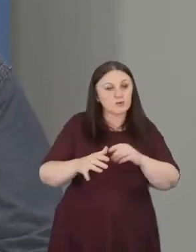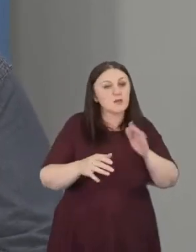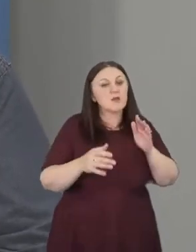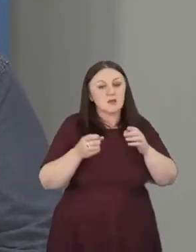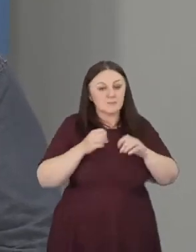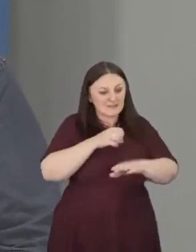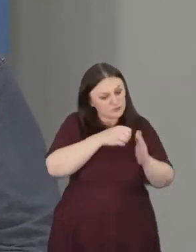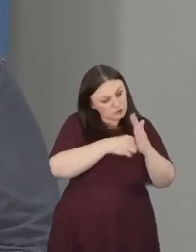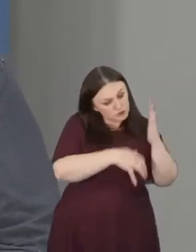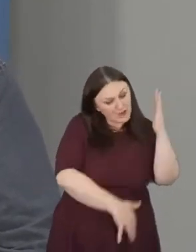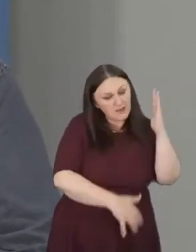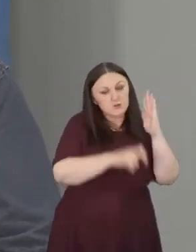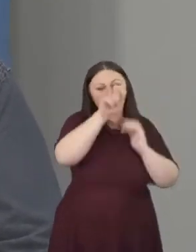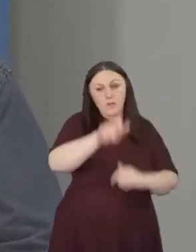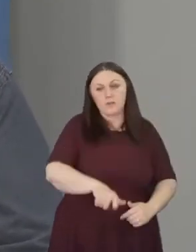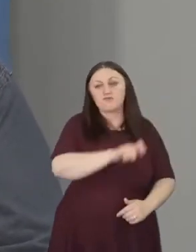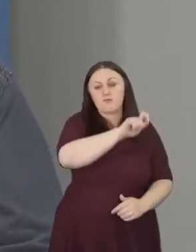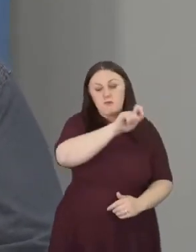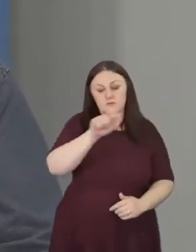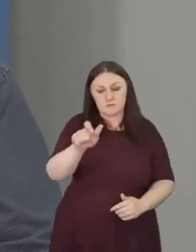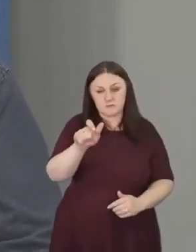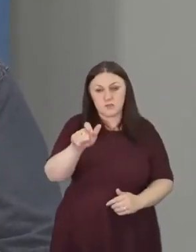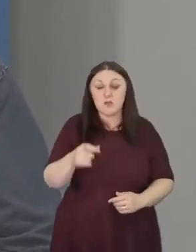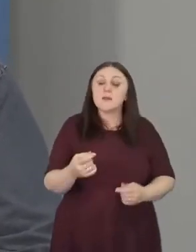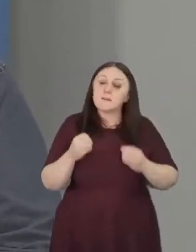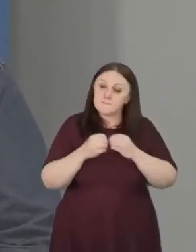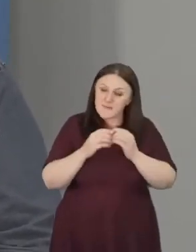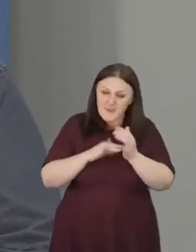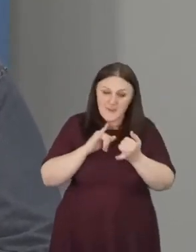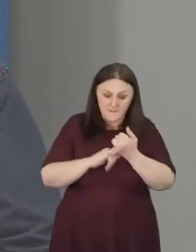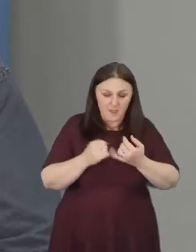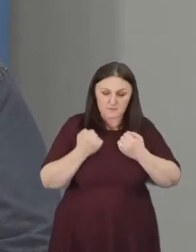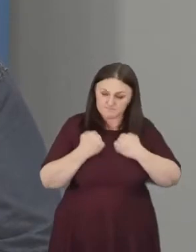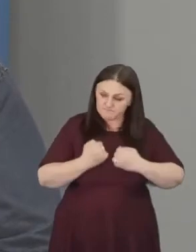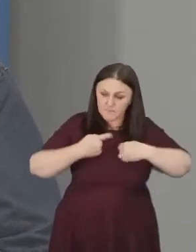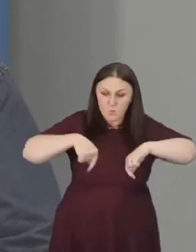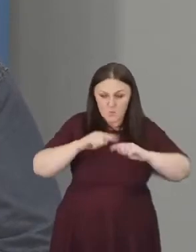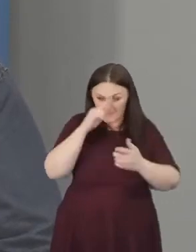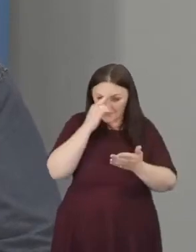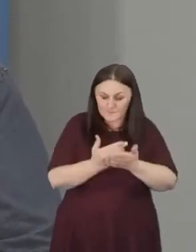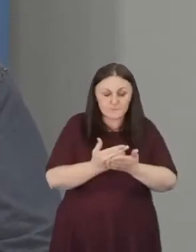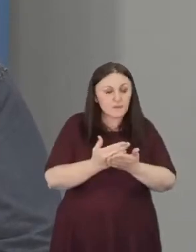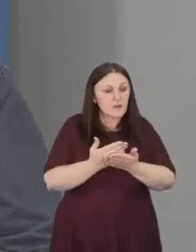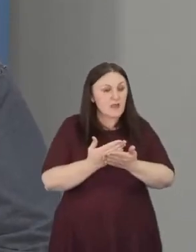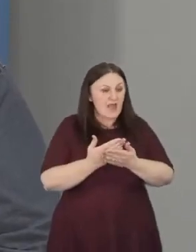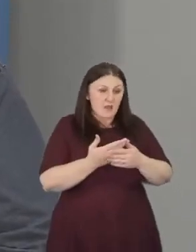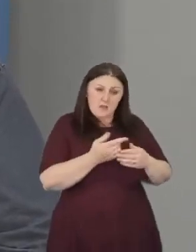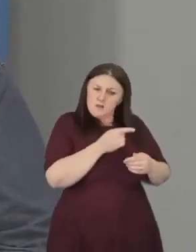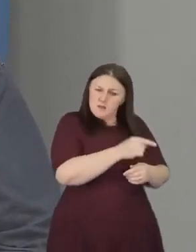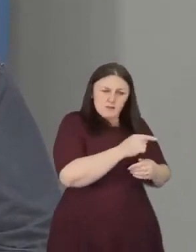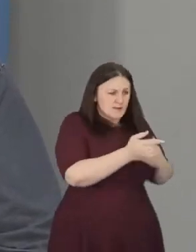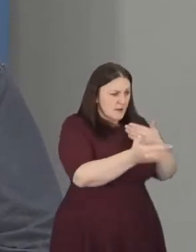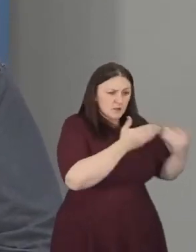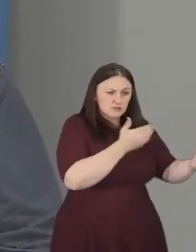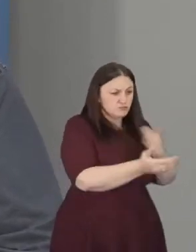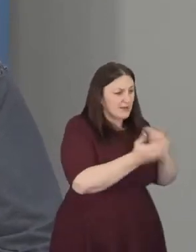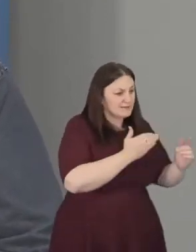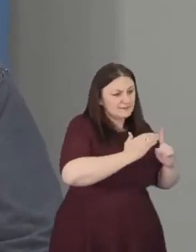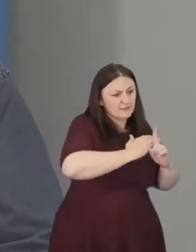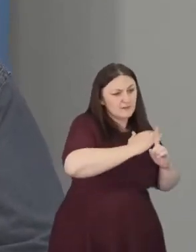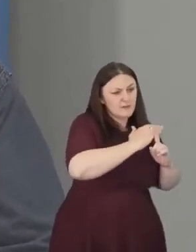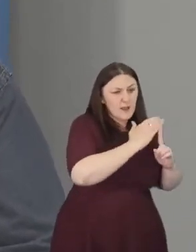At BMS we're convinced that addressing the climate catastrophe is a matter of mythological